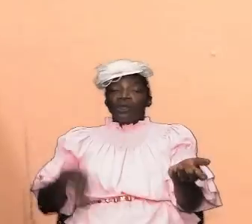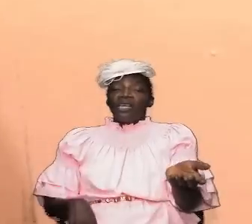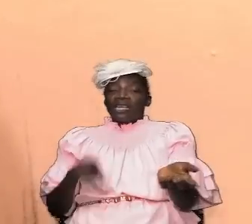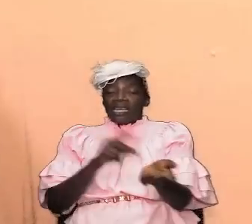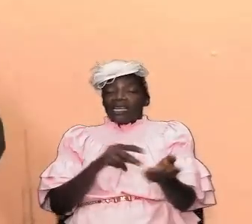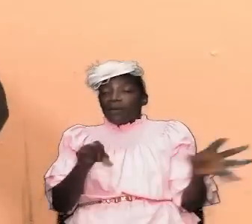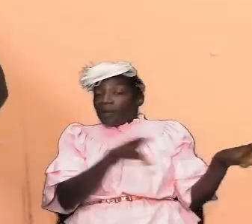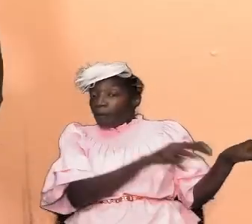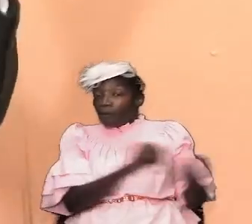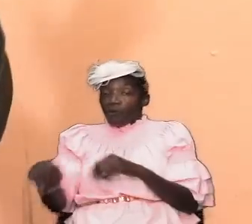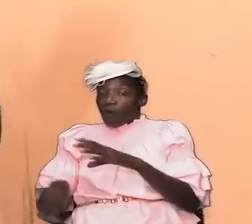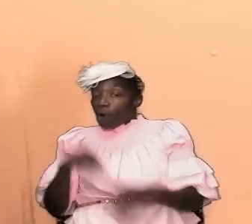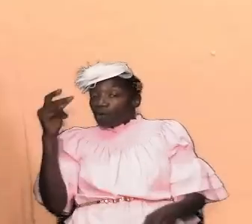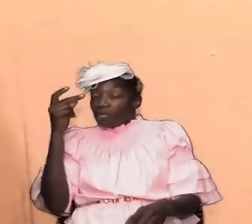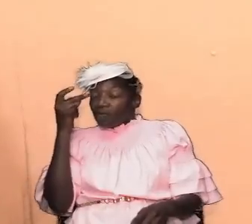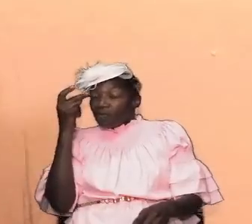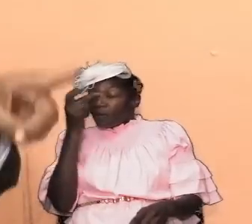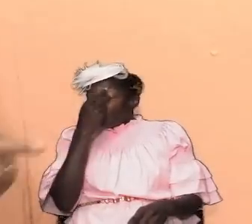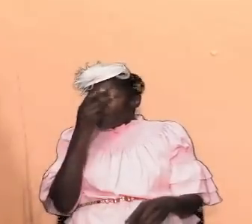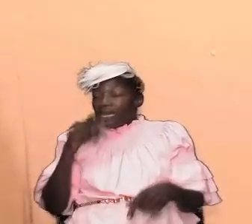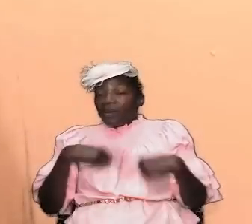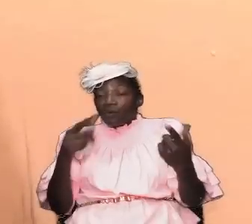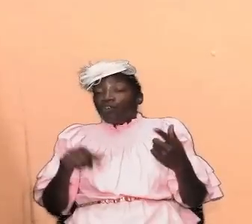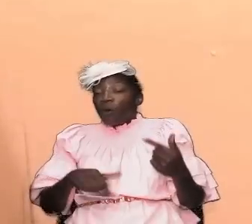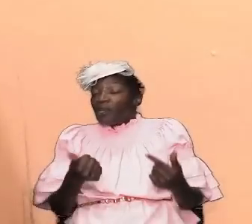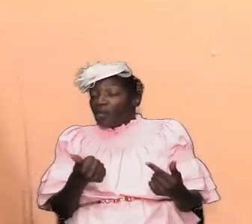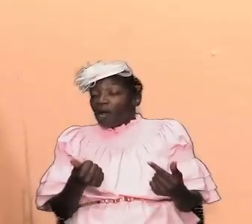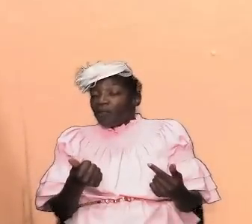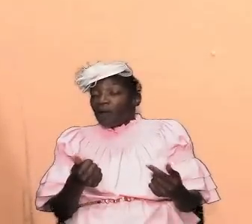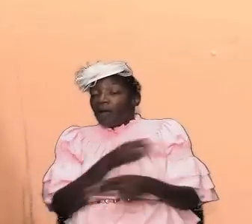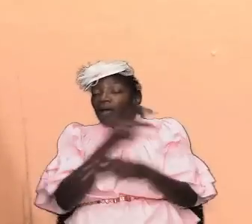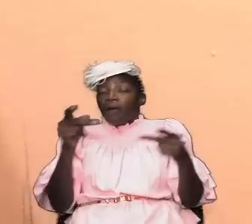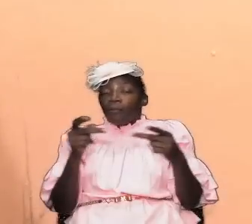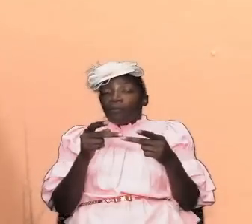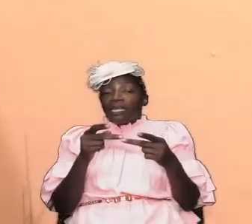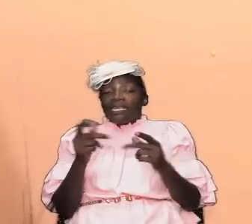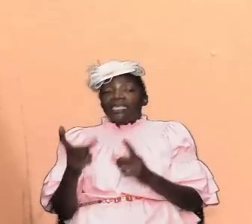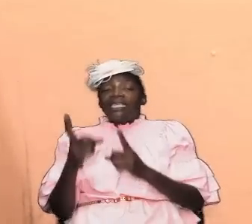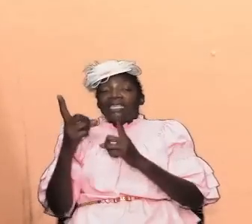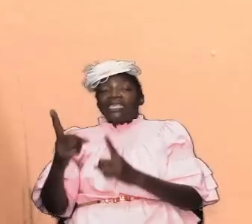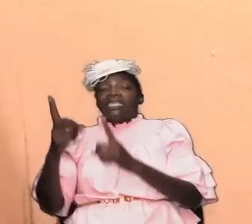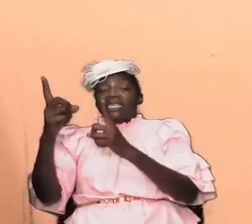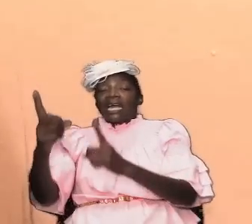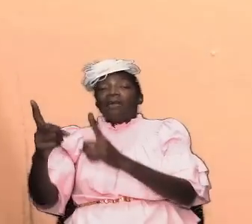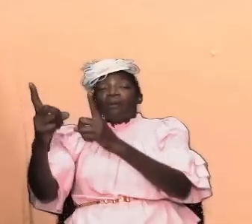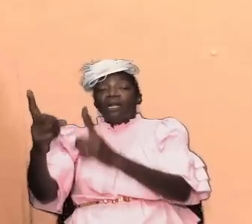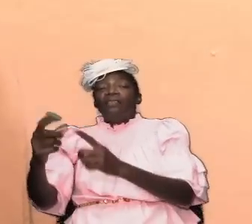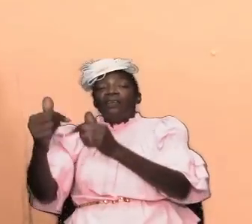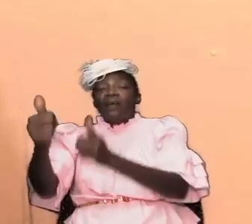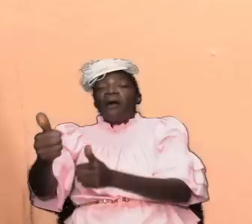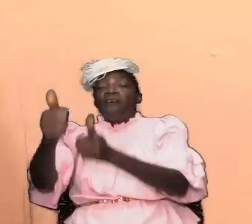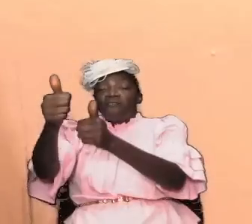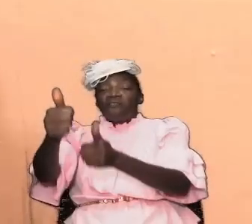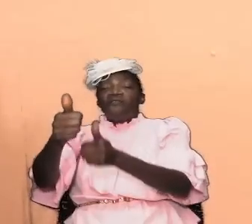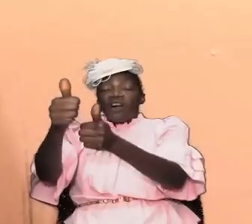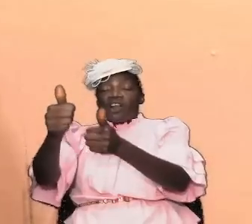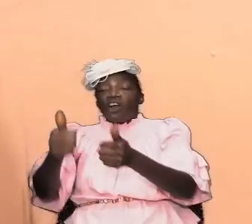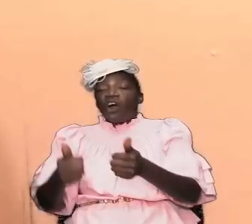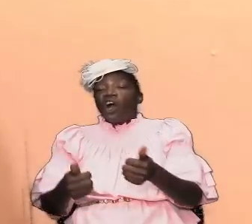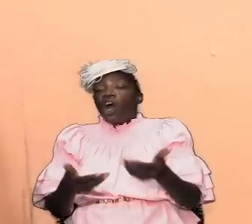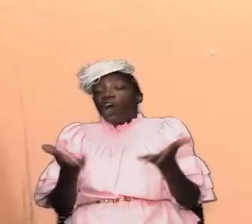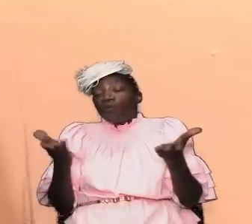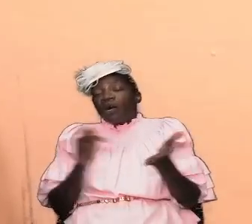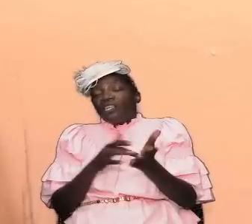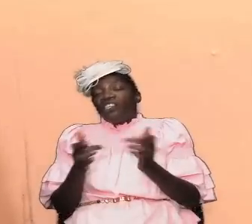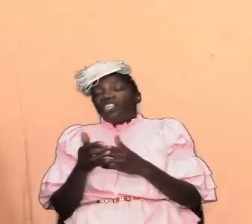their sight and he went off to another place and the disciples moved to follow through on what jesus